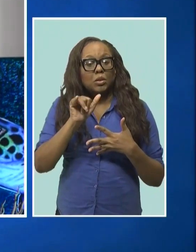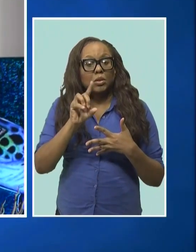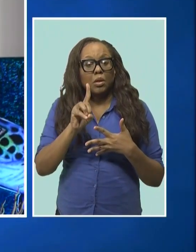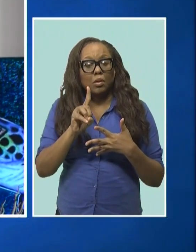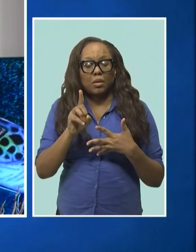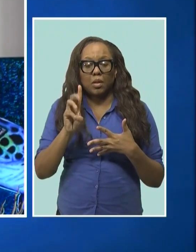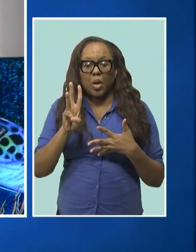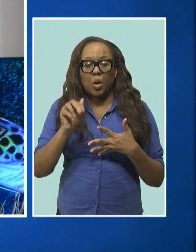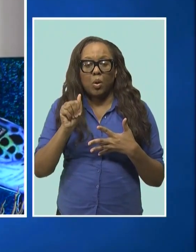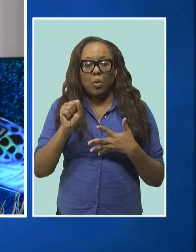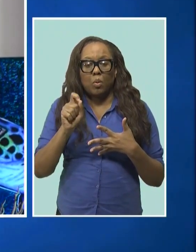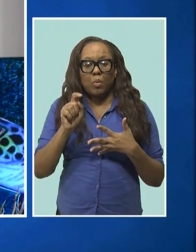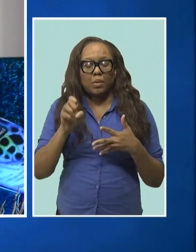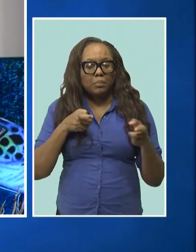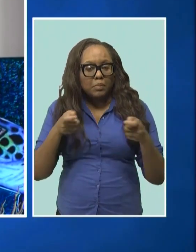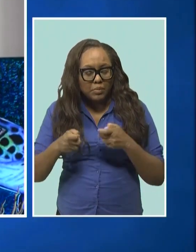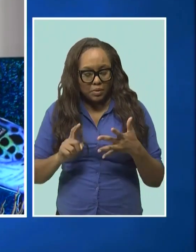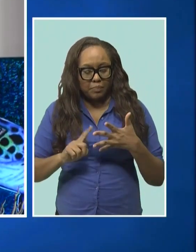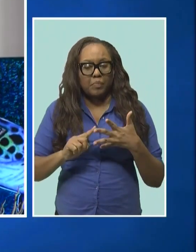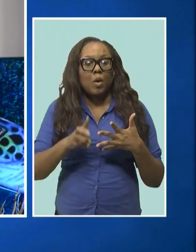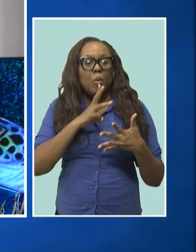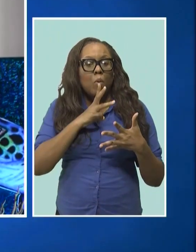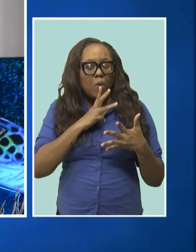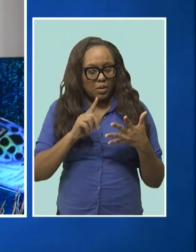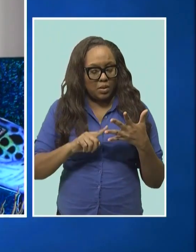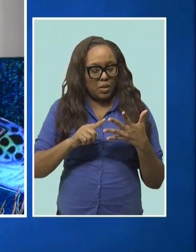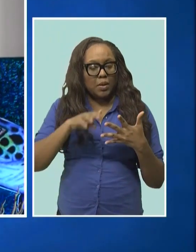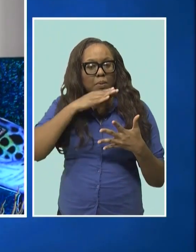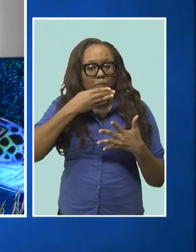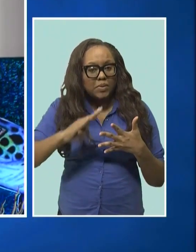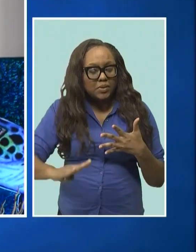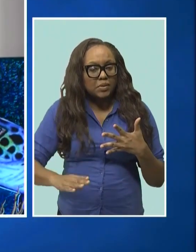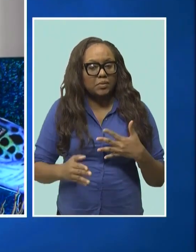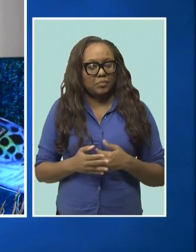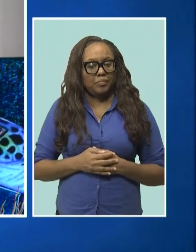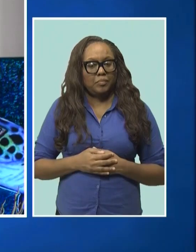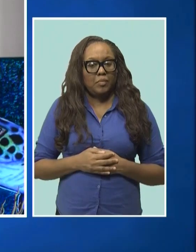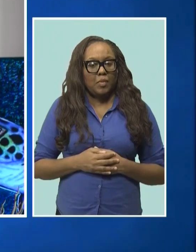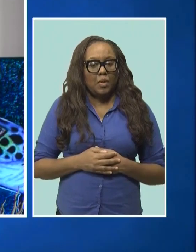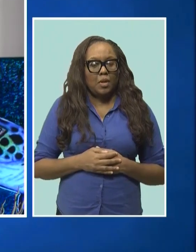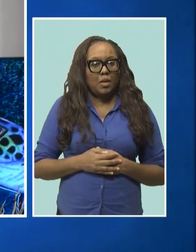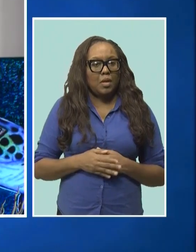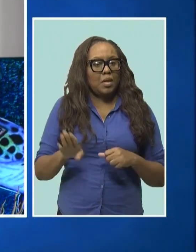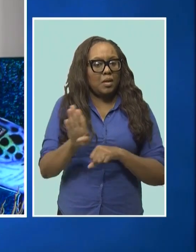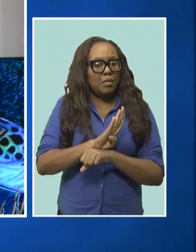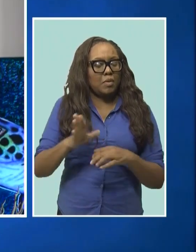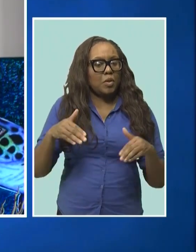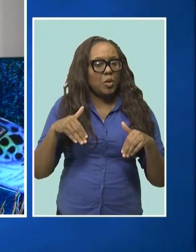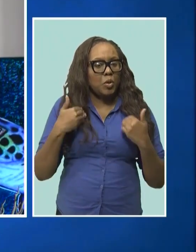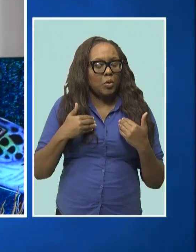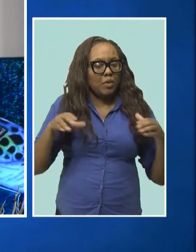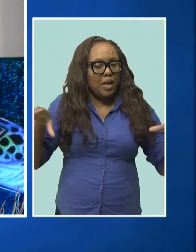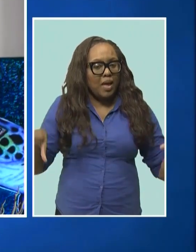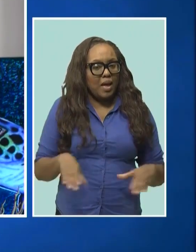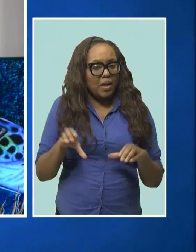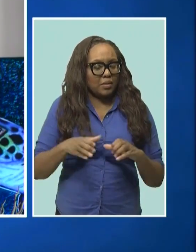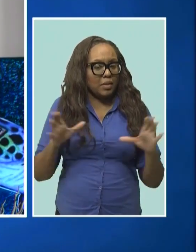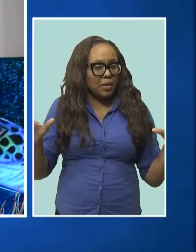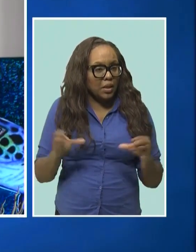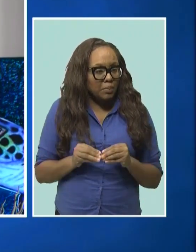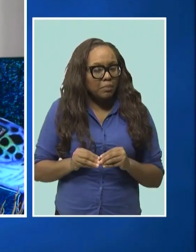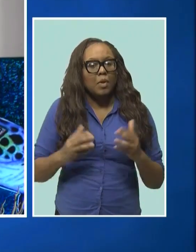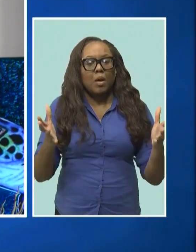and water conservation, and ocean spaces. Through the Barbados Youth Climate Action Summit, we also want to